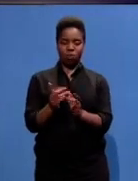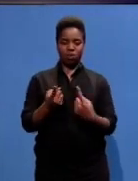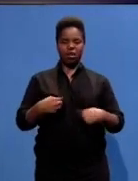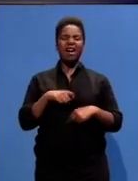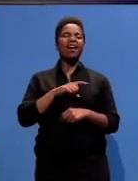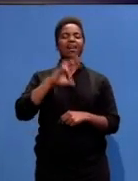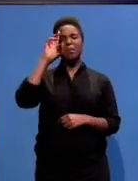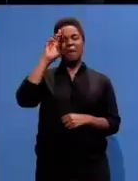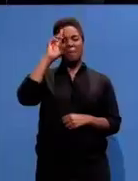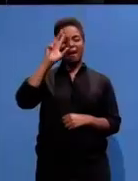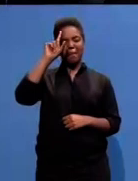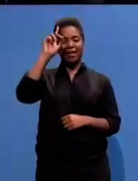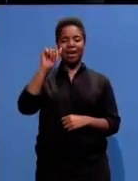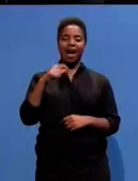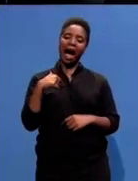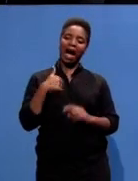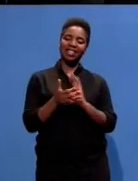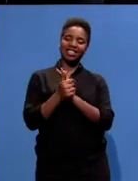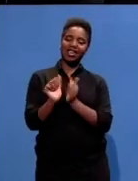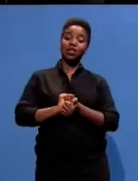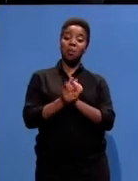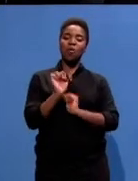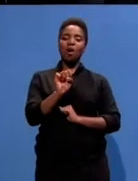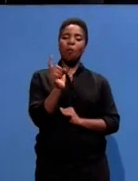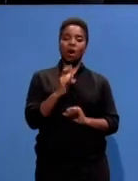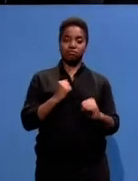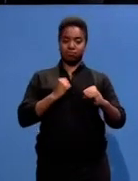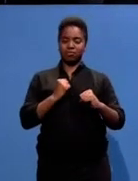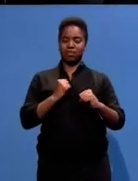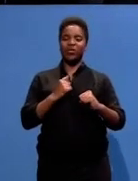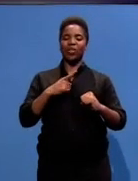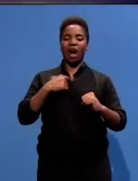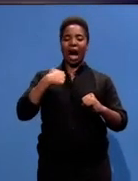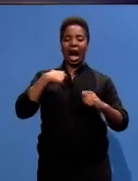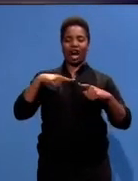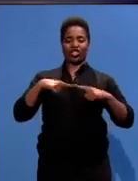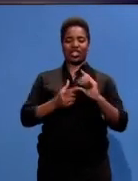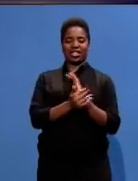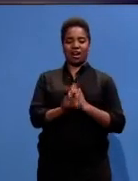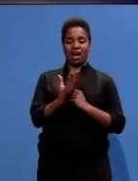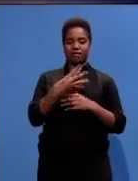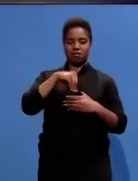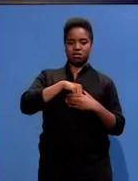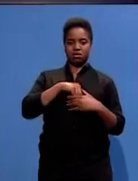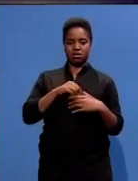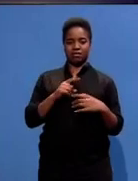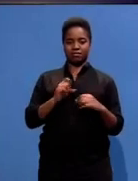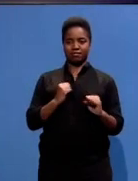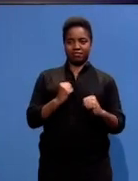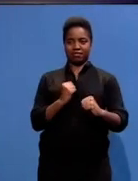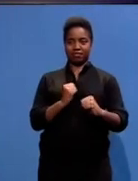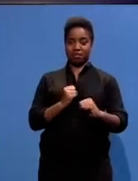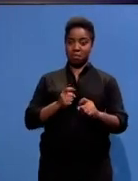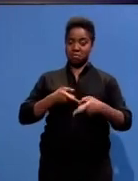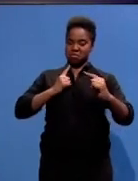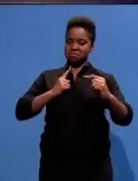boxer, so that if you engage with him you could get pummeled. But even